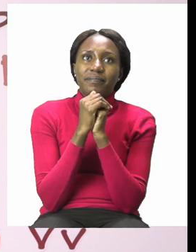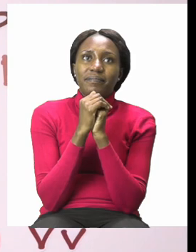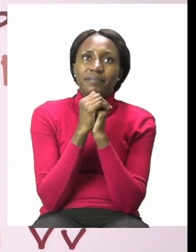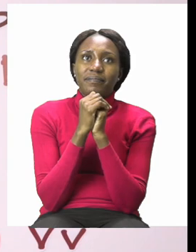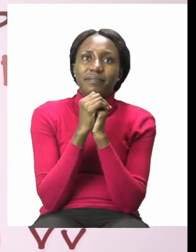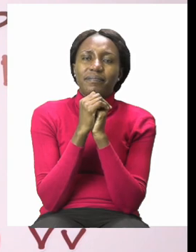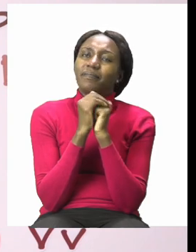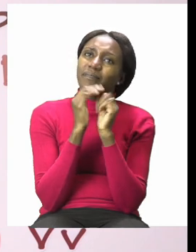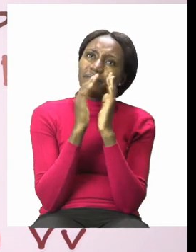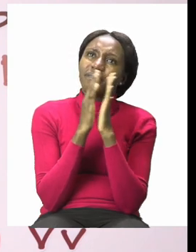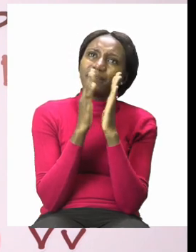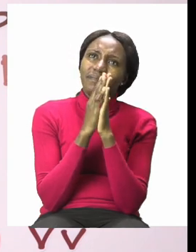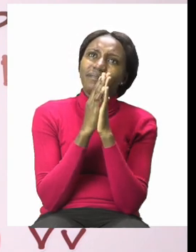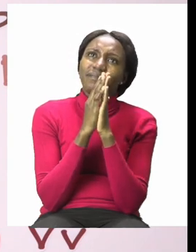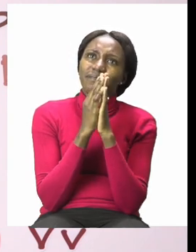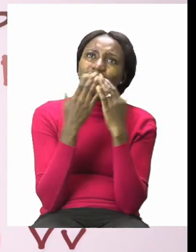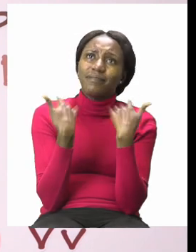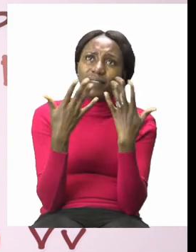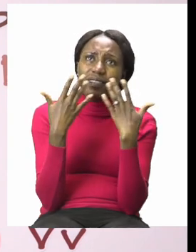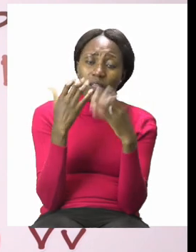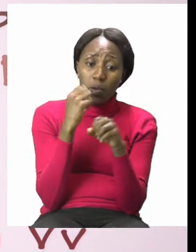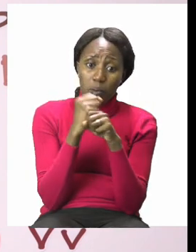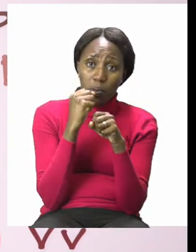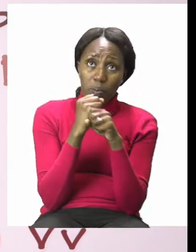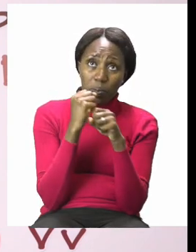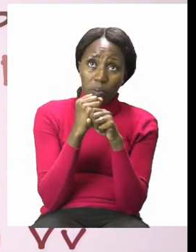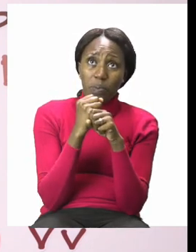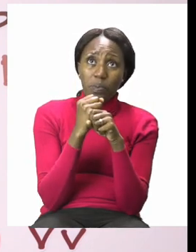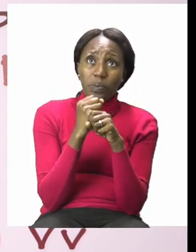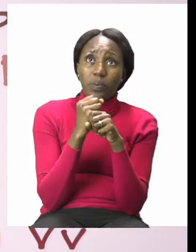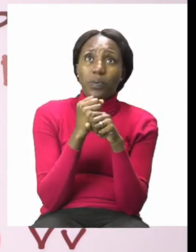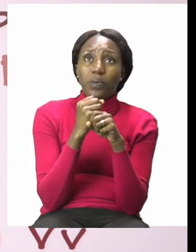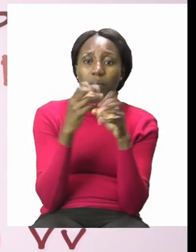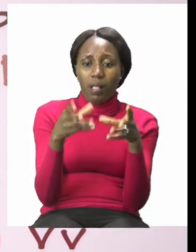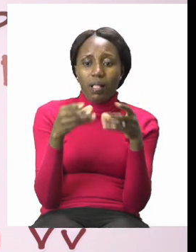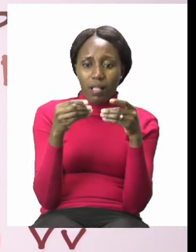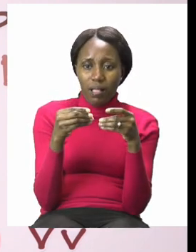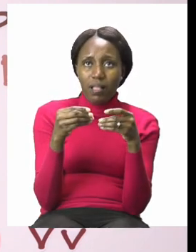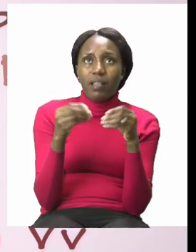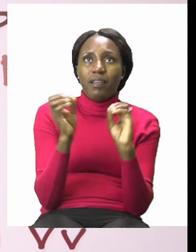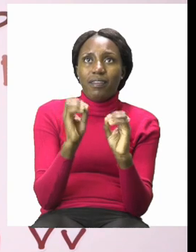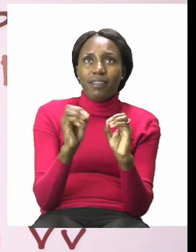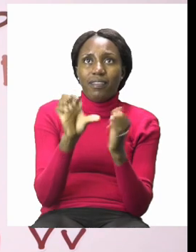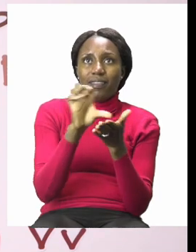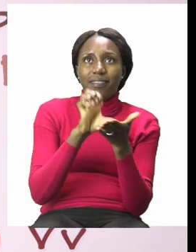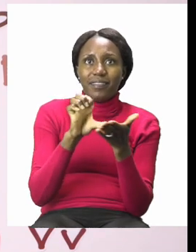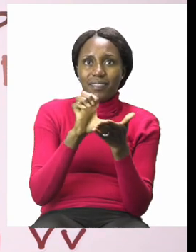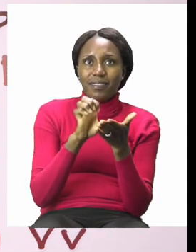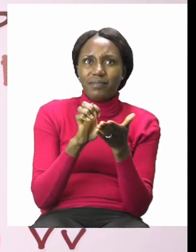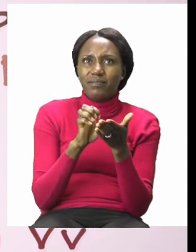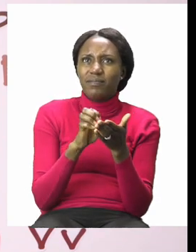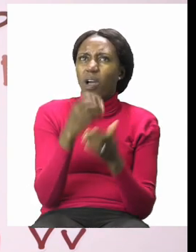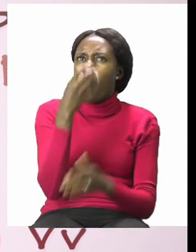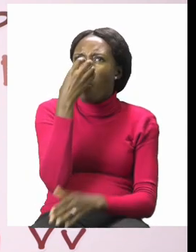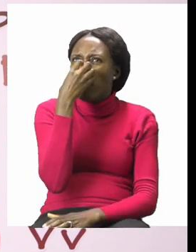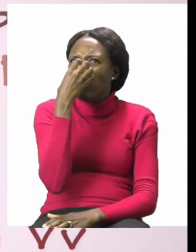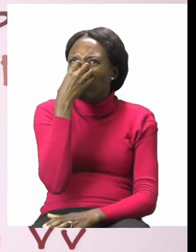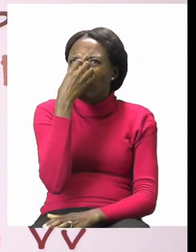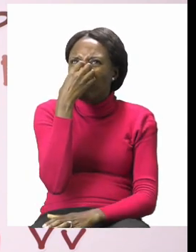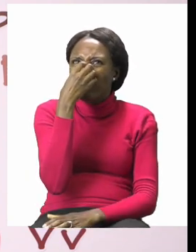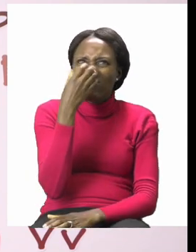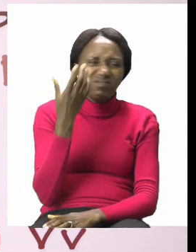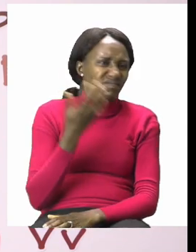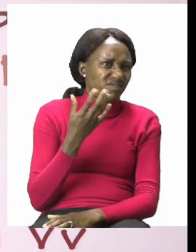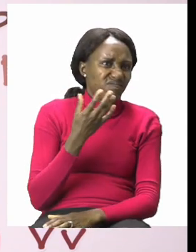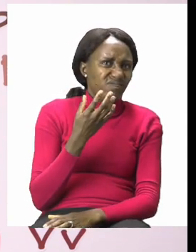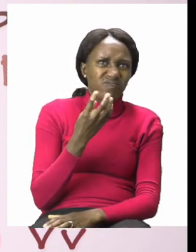Make sure your hands are dry before you touch anything else. Zoshi was supposed to come and see me. I'm not sure